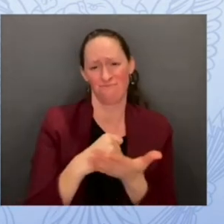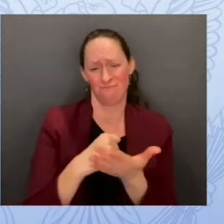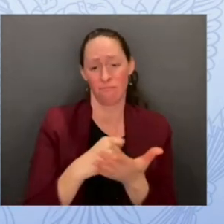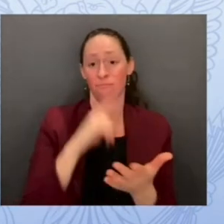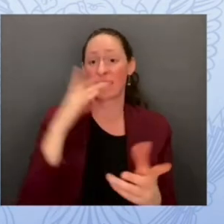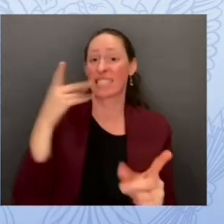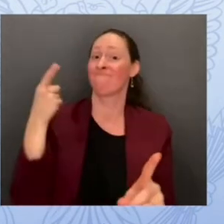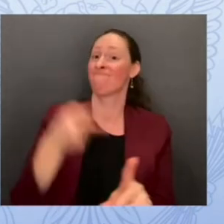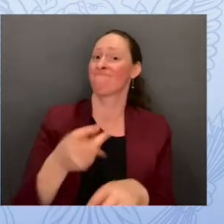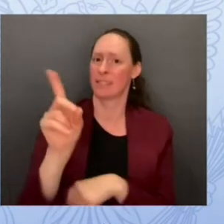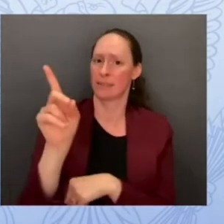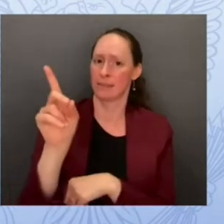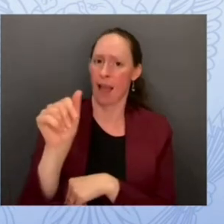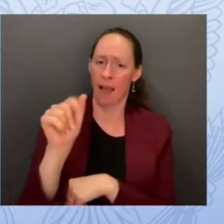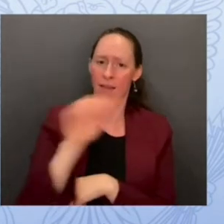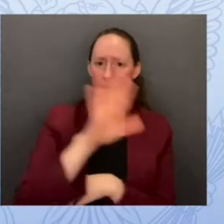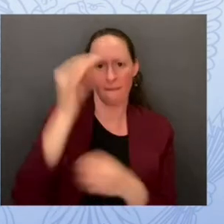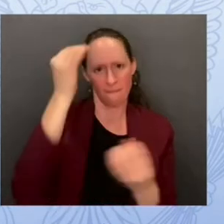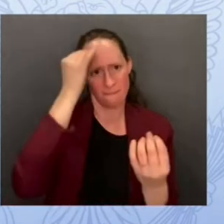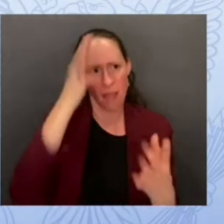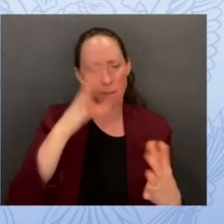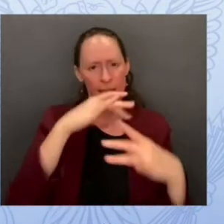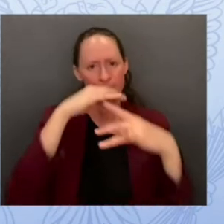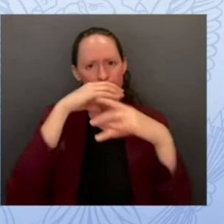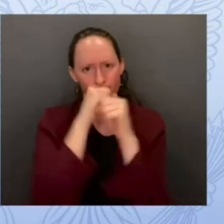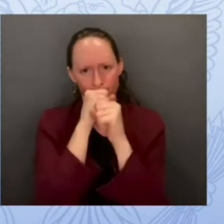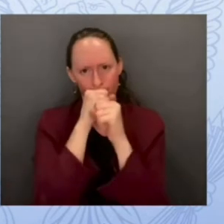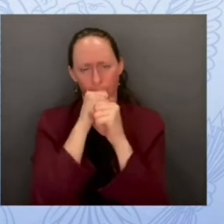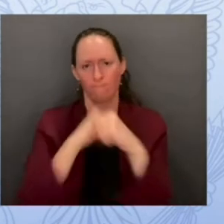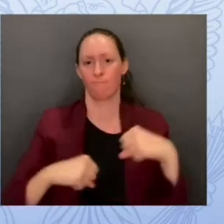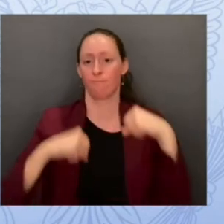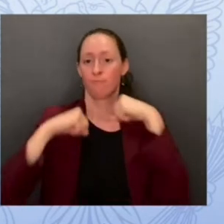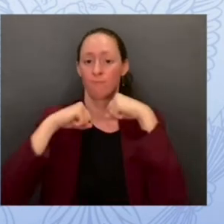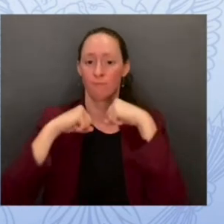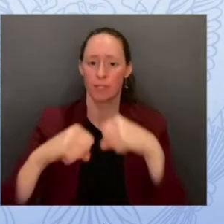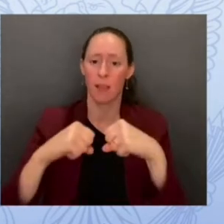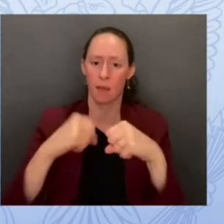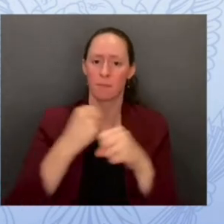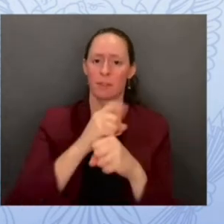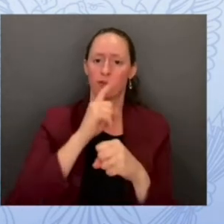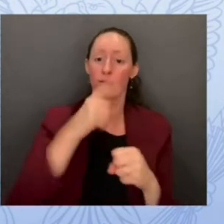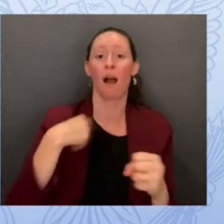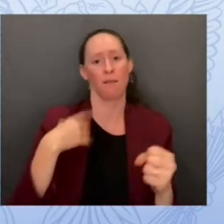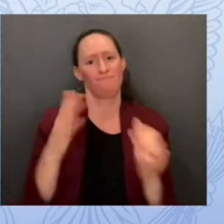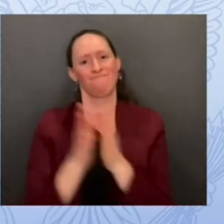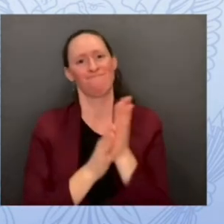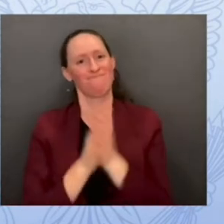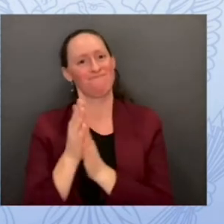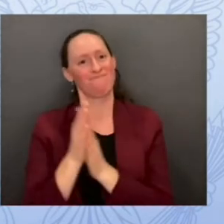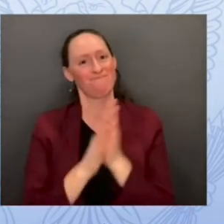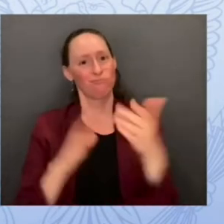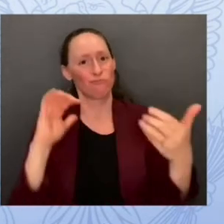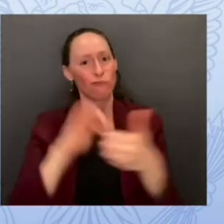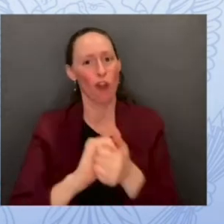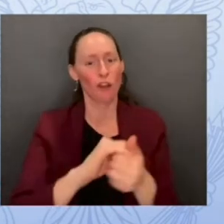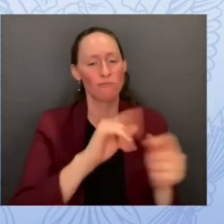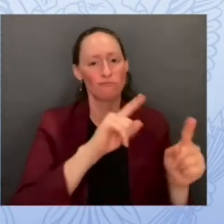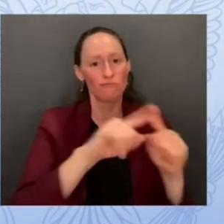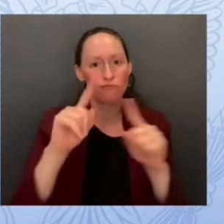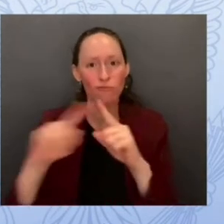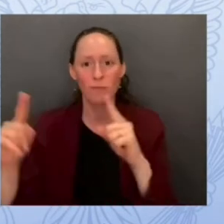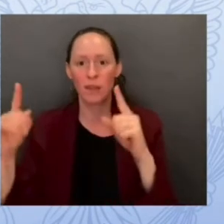partnering with this community on our mission to make sure that we can support personalized education for every student journey so thank you again for giving us this opportunity